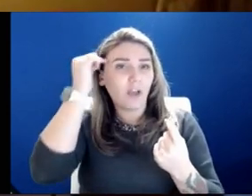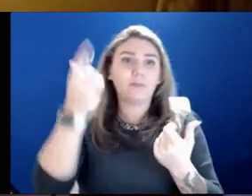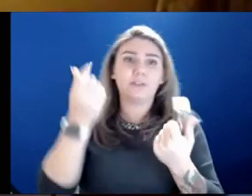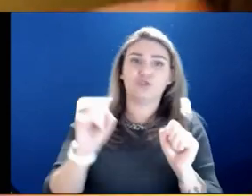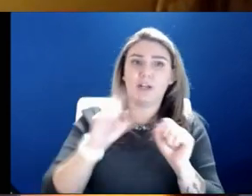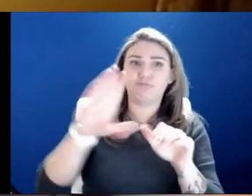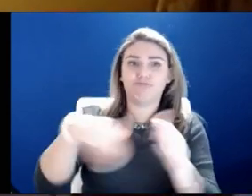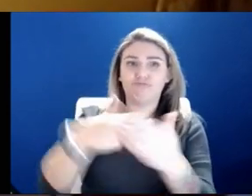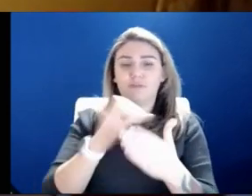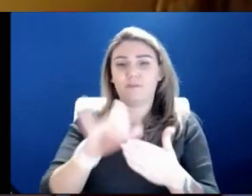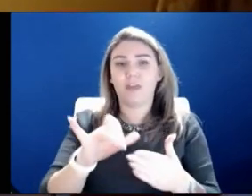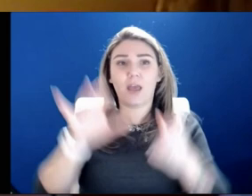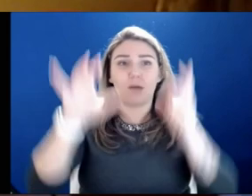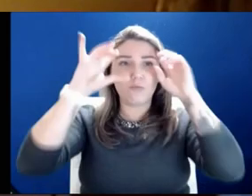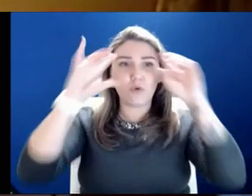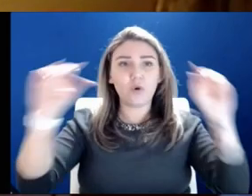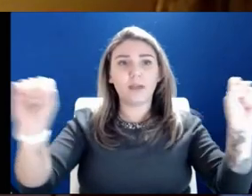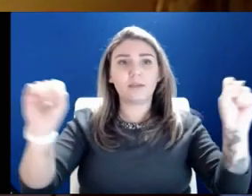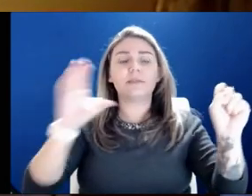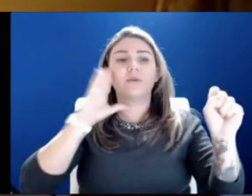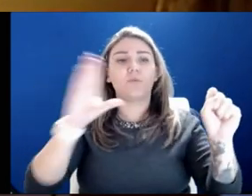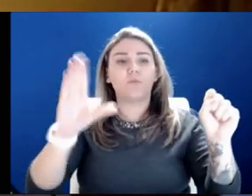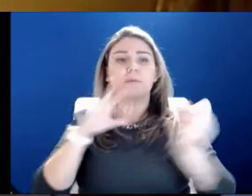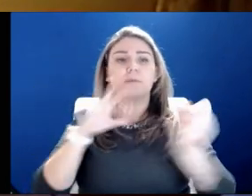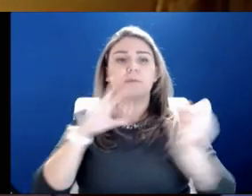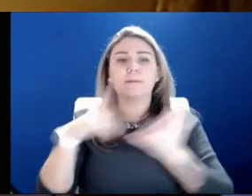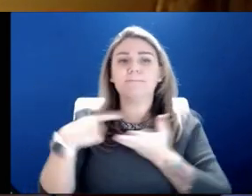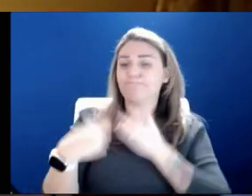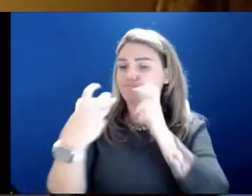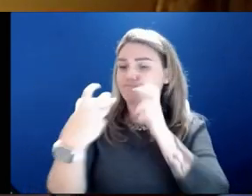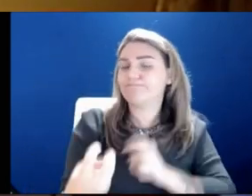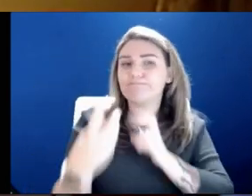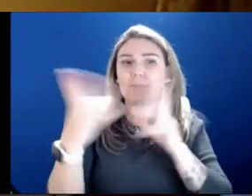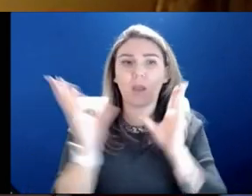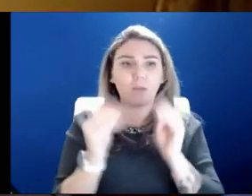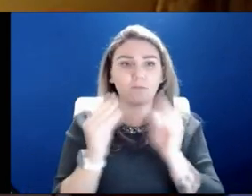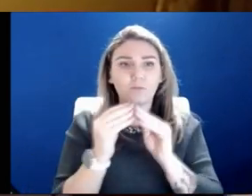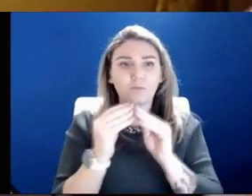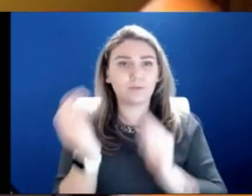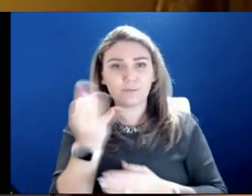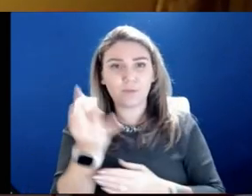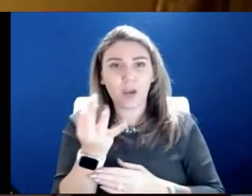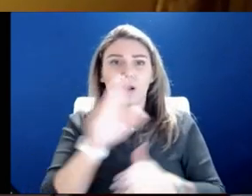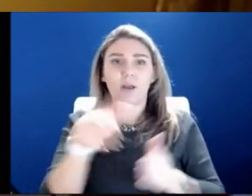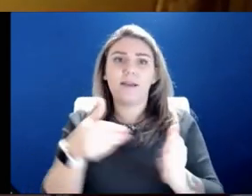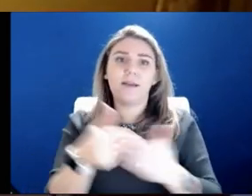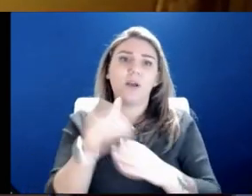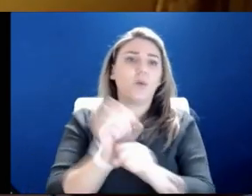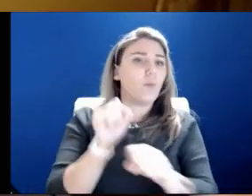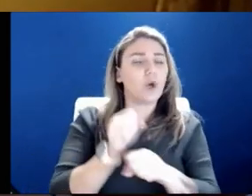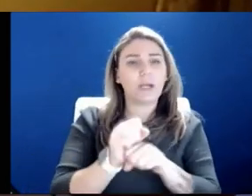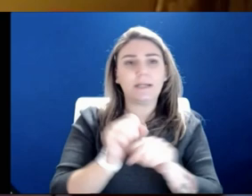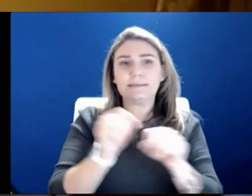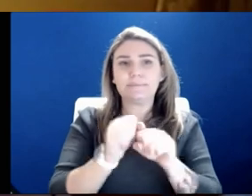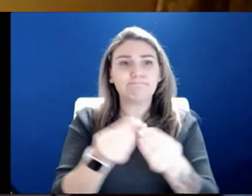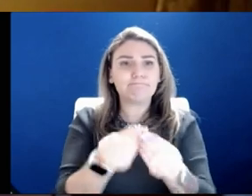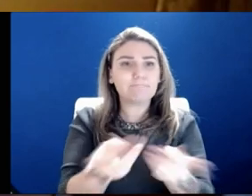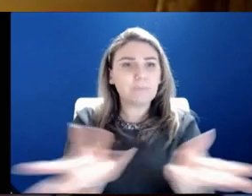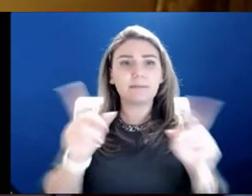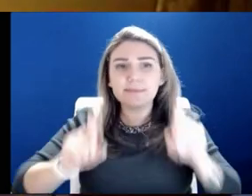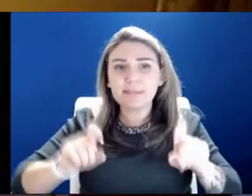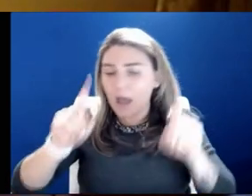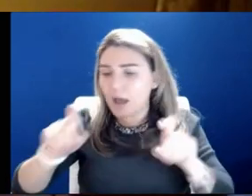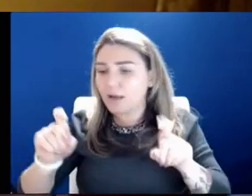that too. The president will be visiting with us at the conference on Friday. So we're all working to get as many tests out as possible to get correct information.